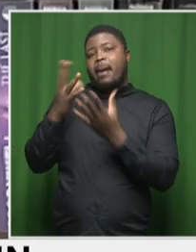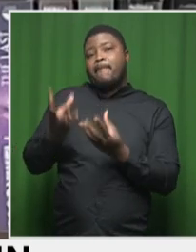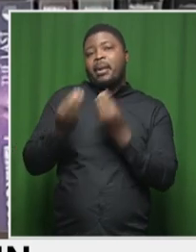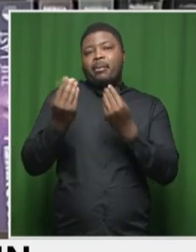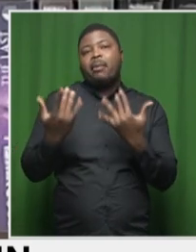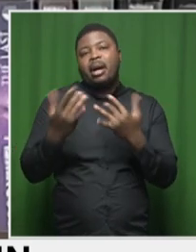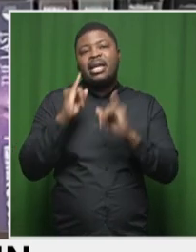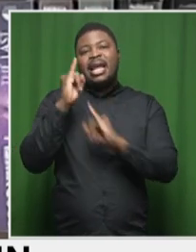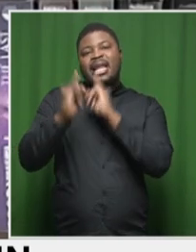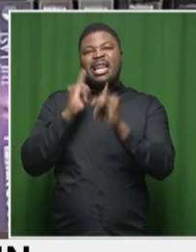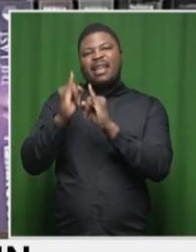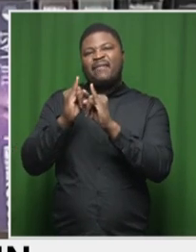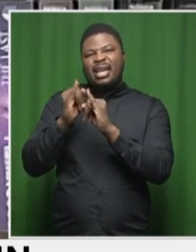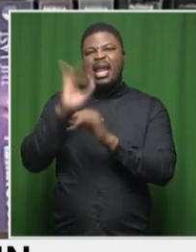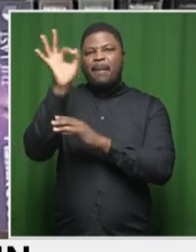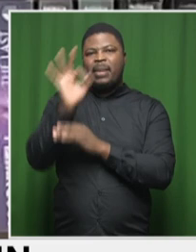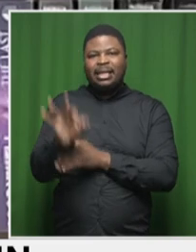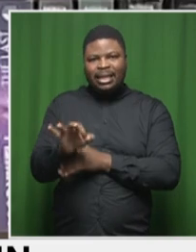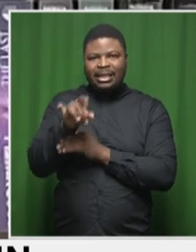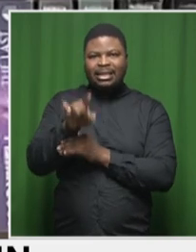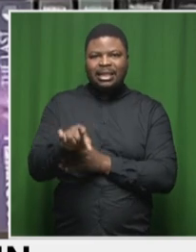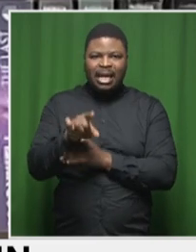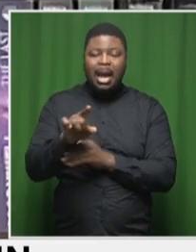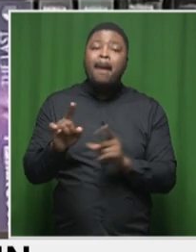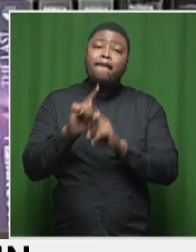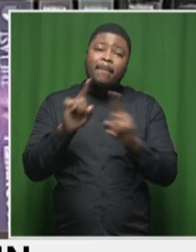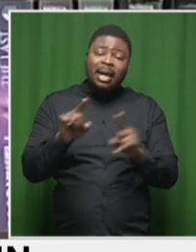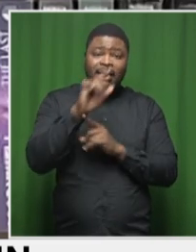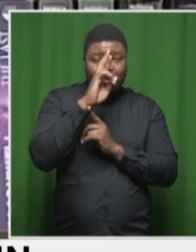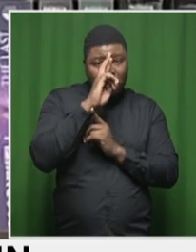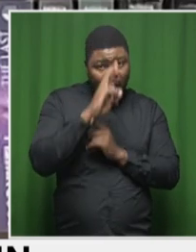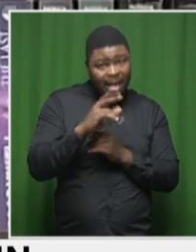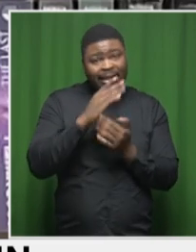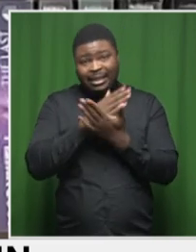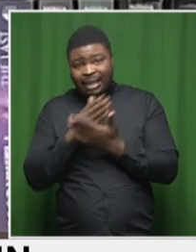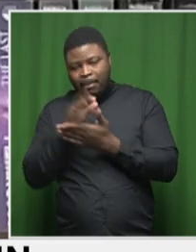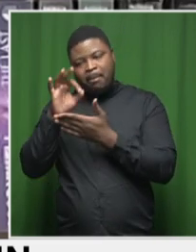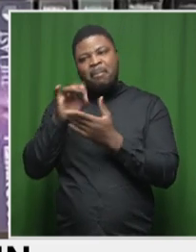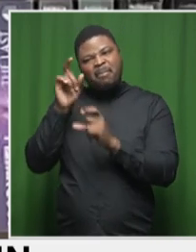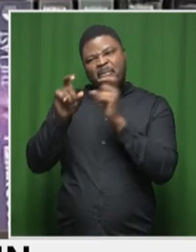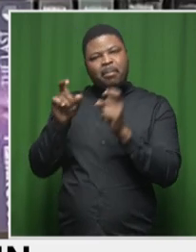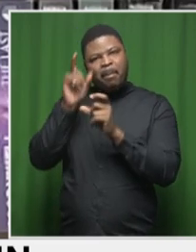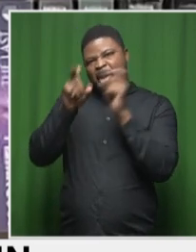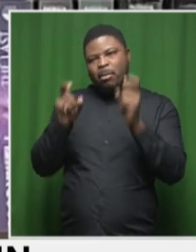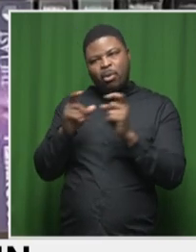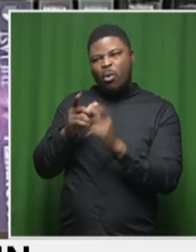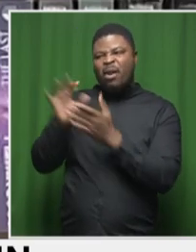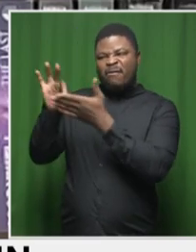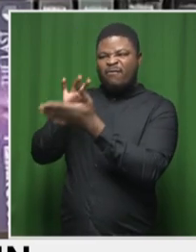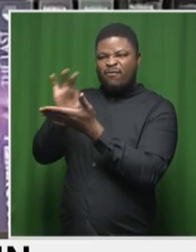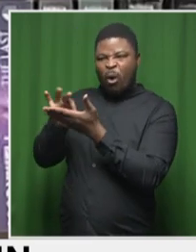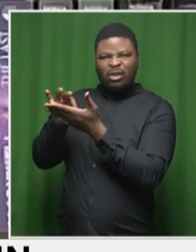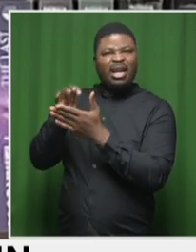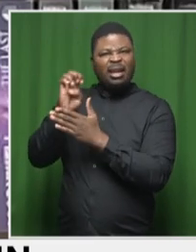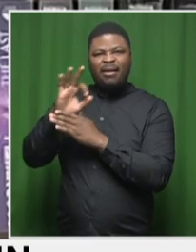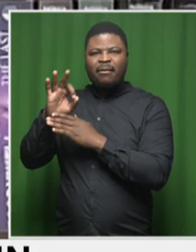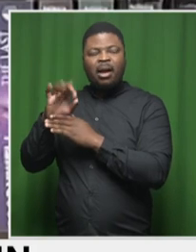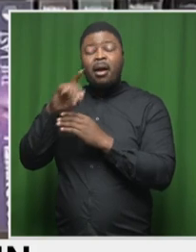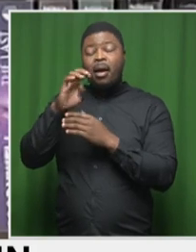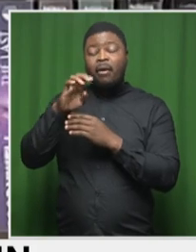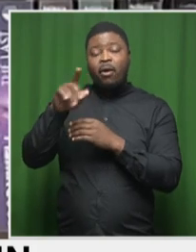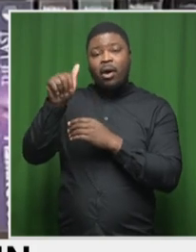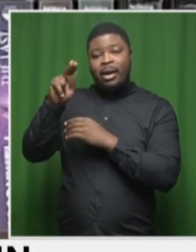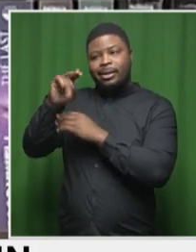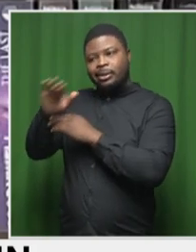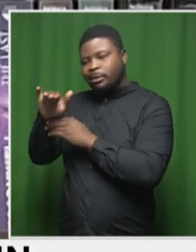votes that are not going to go to the ANC. And if you start talking about, you know, putting voters again